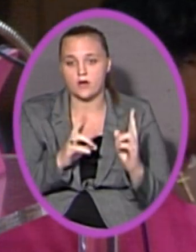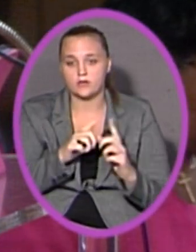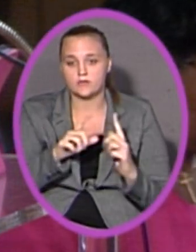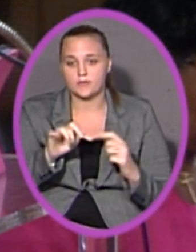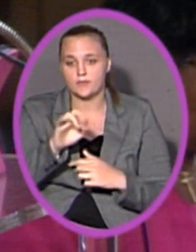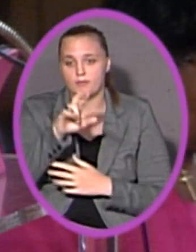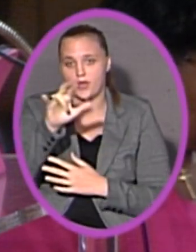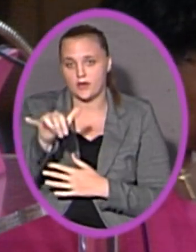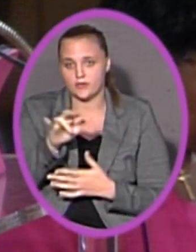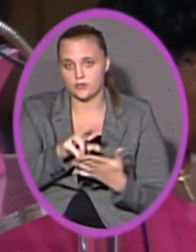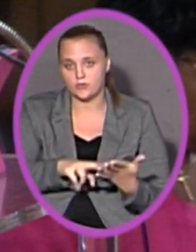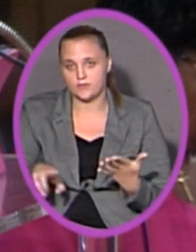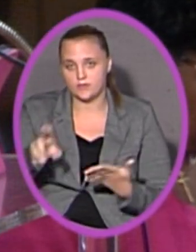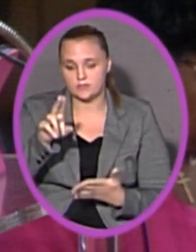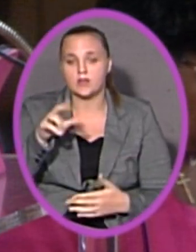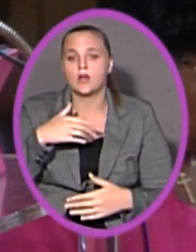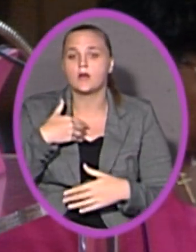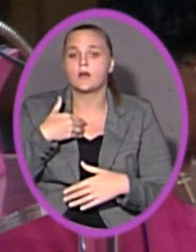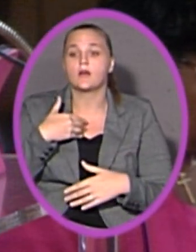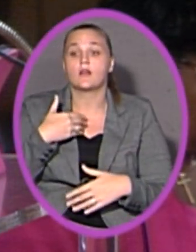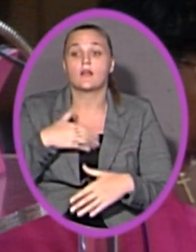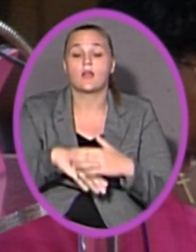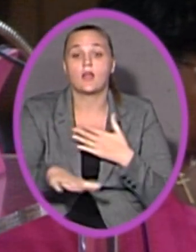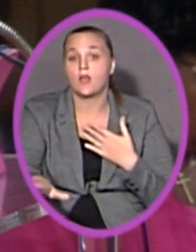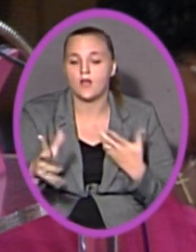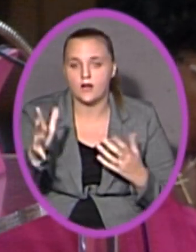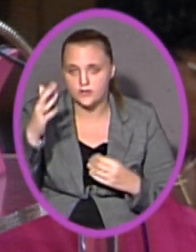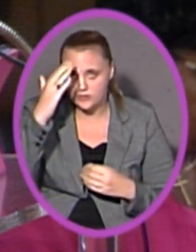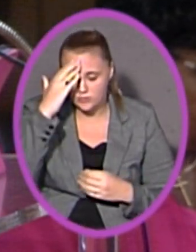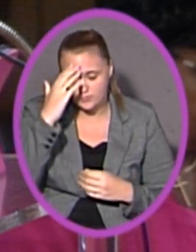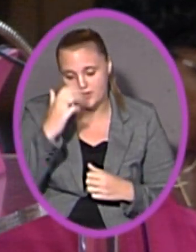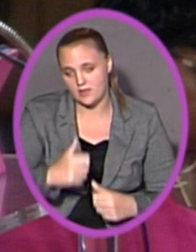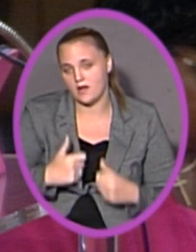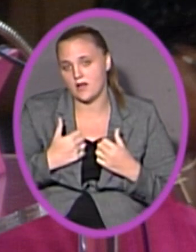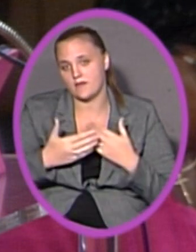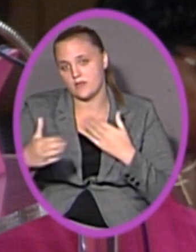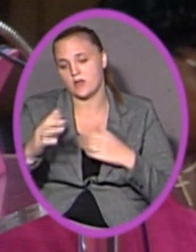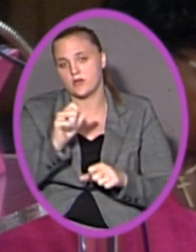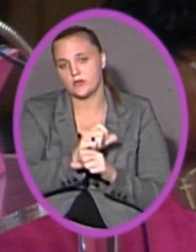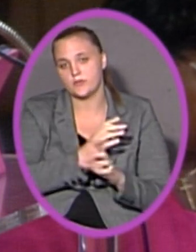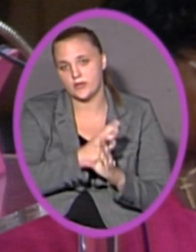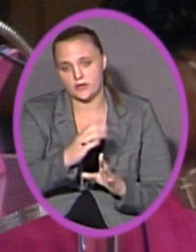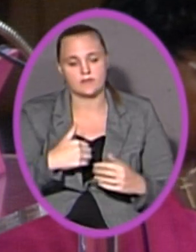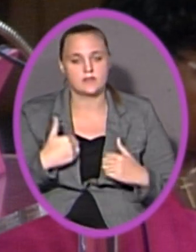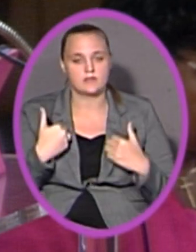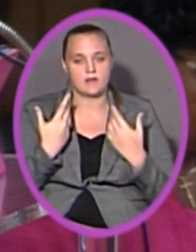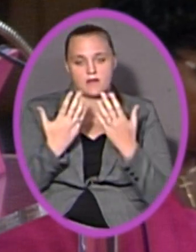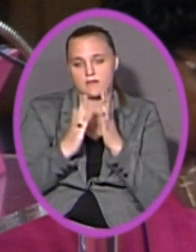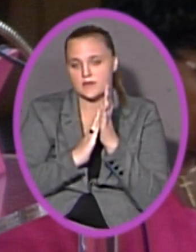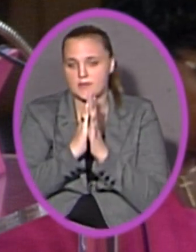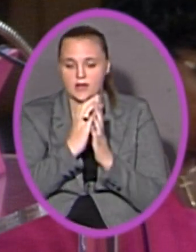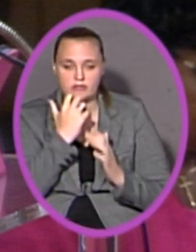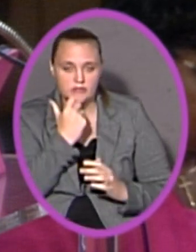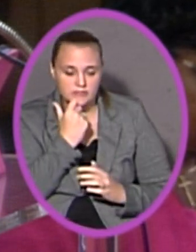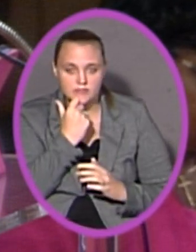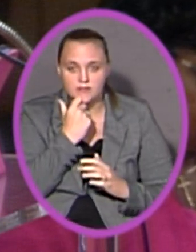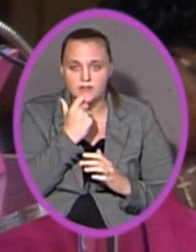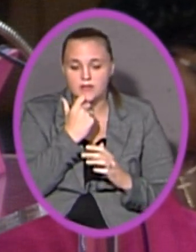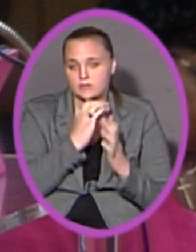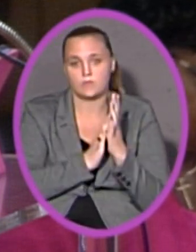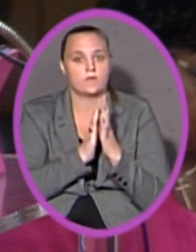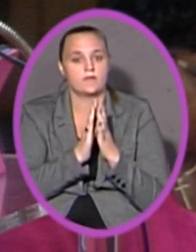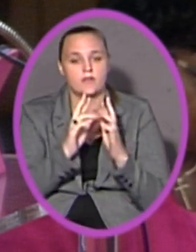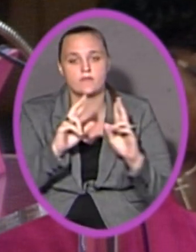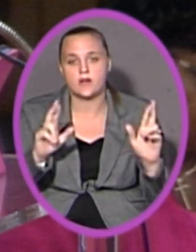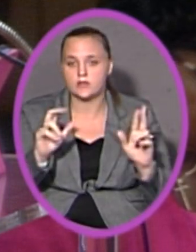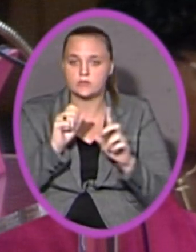University and walked into what I knew would be a lifelong career. I was young, passionate, and motivated, ready to make